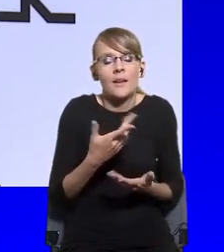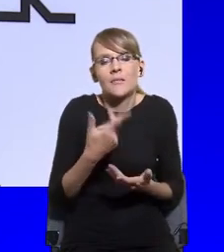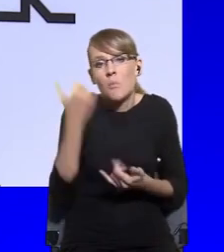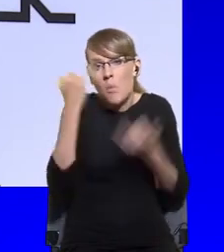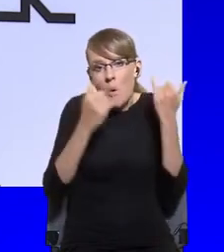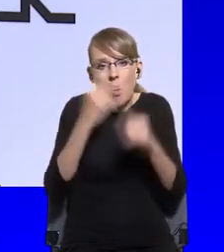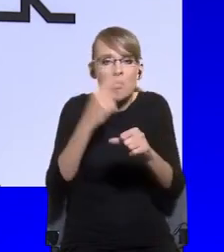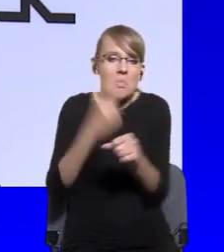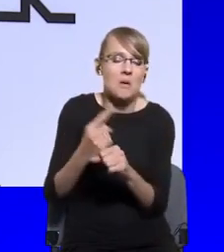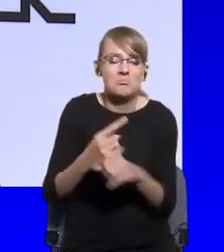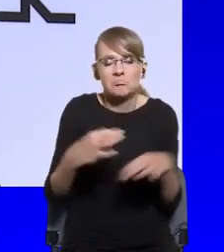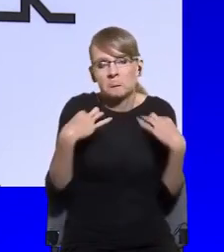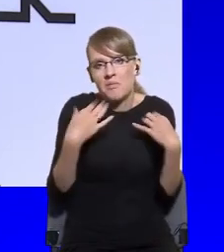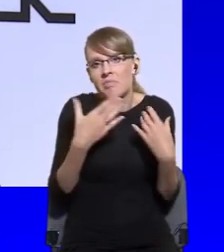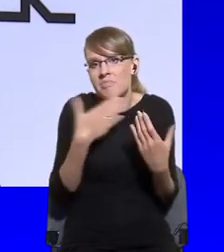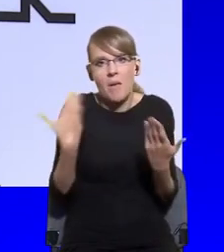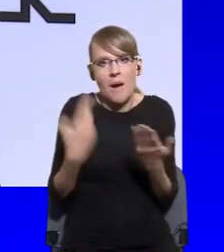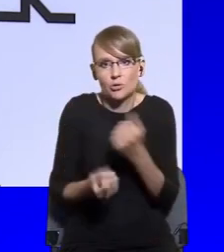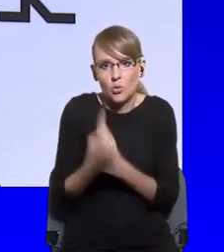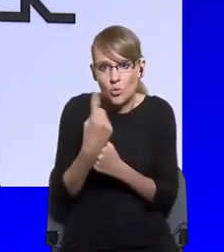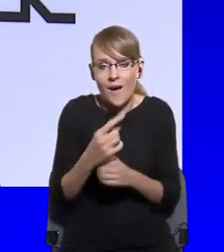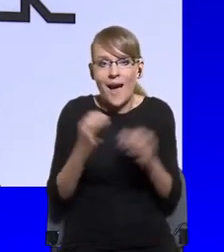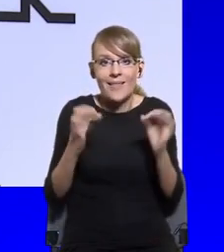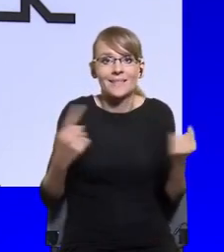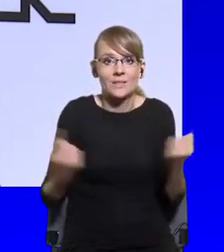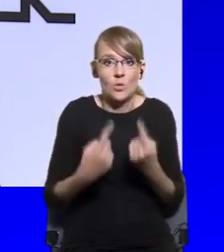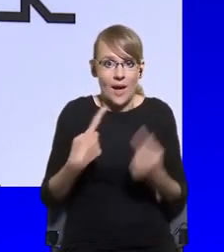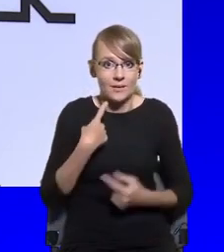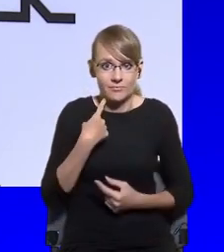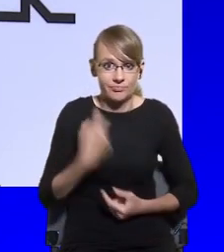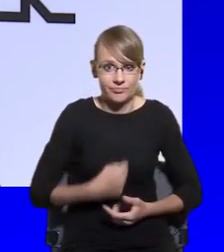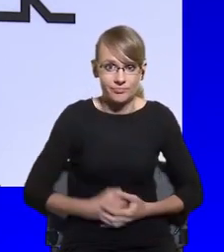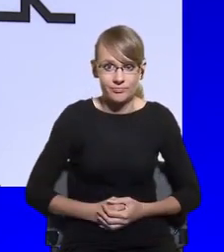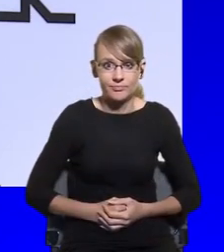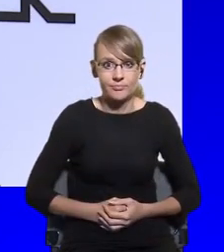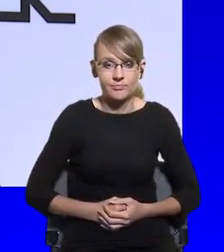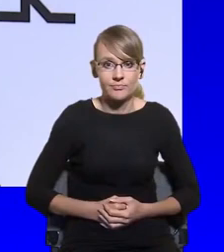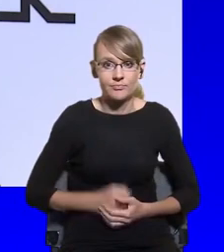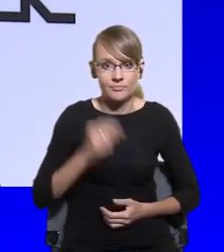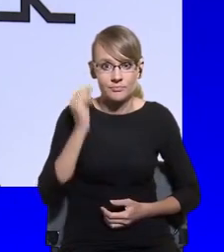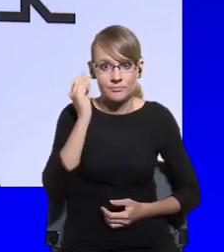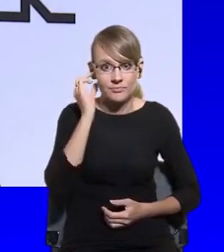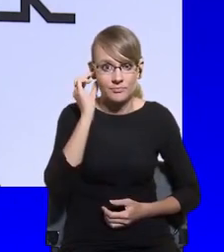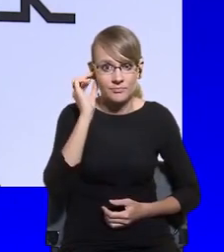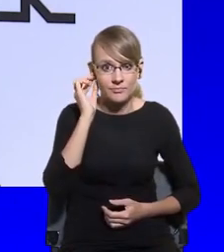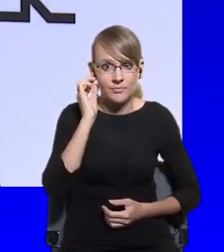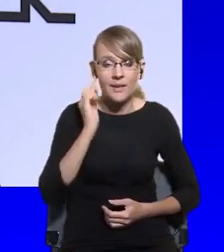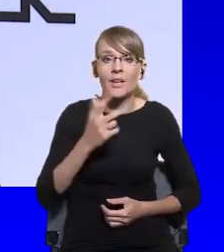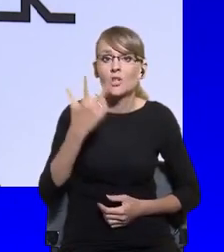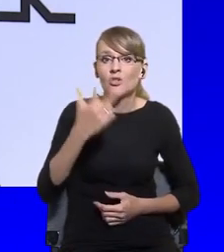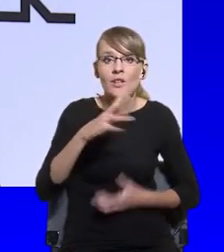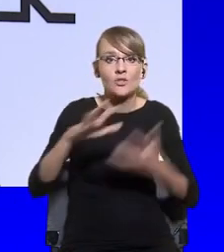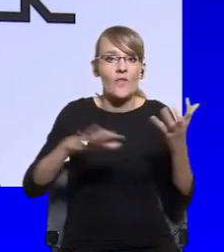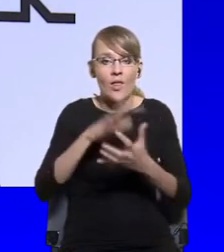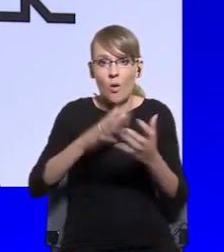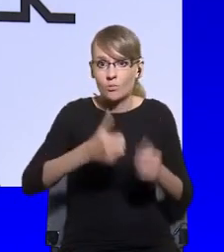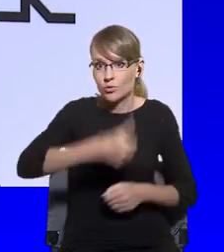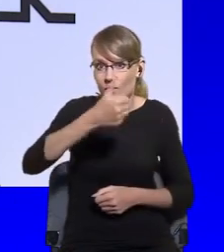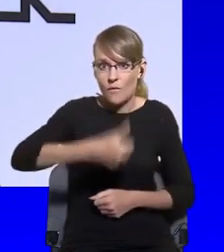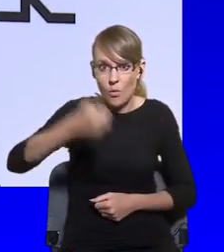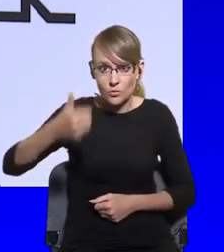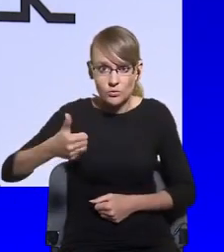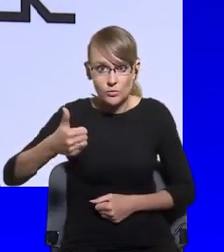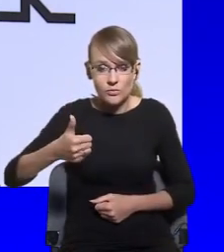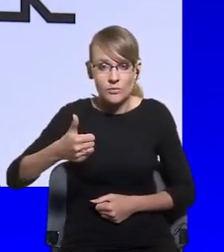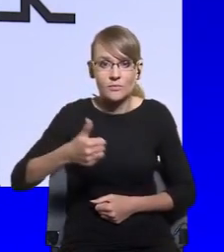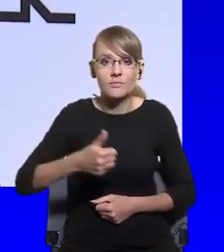paradoxical that the three world leaders who were most vocal in